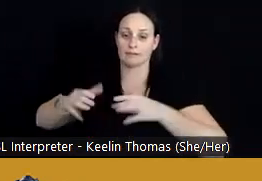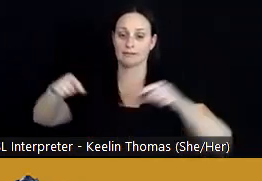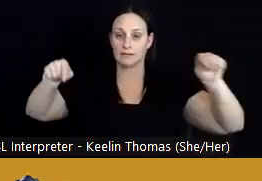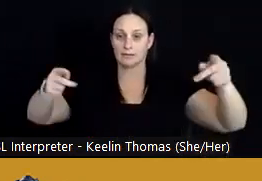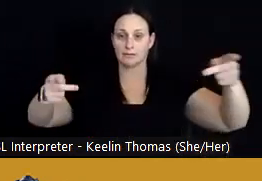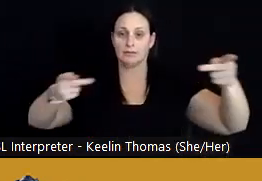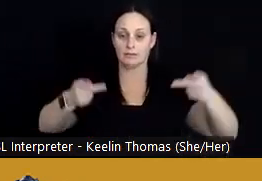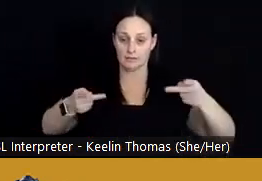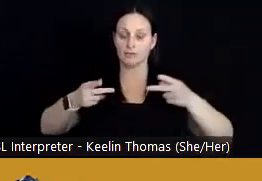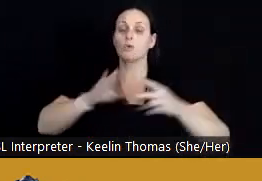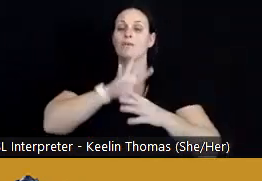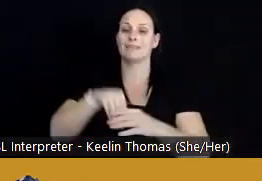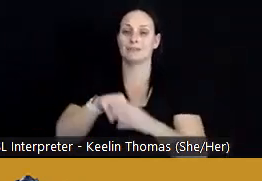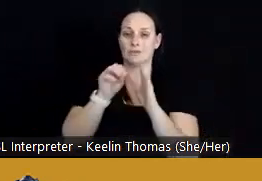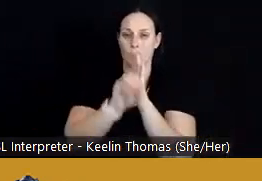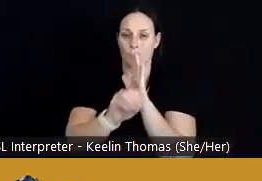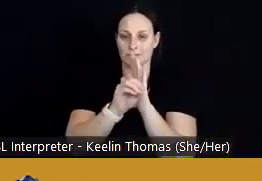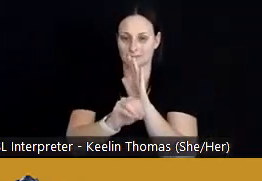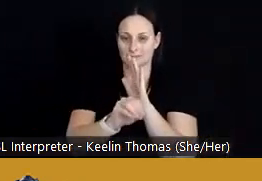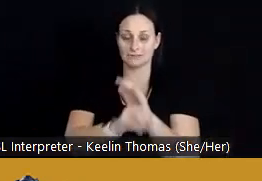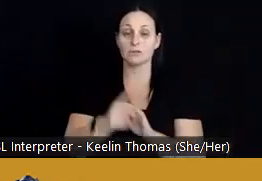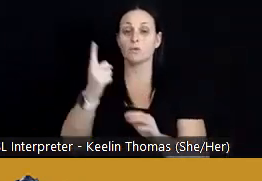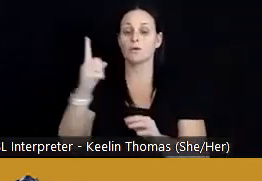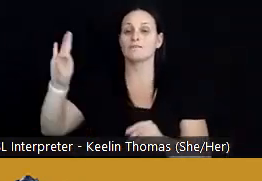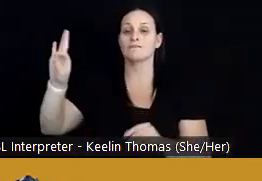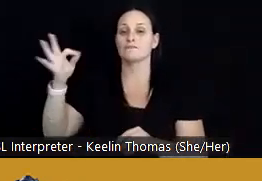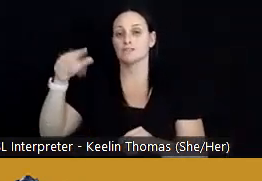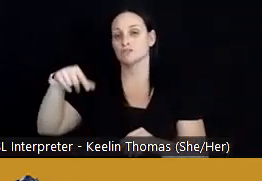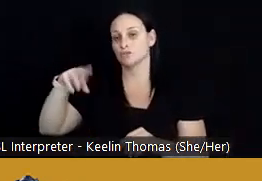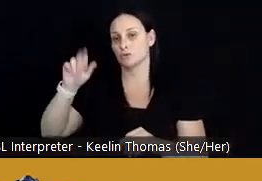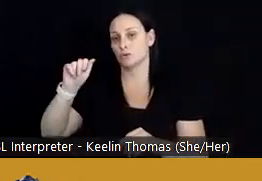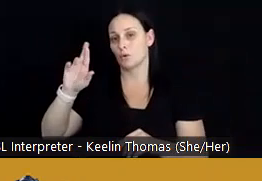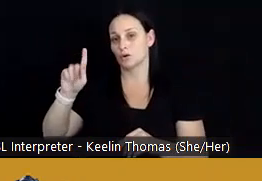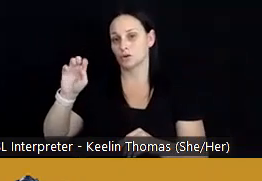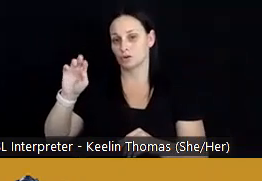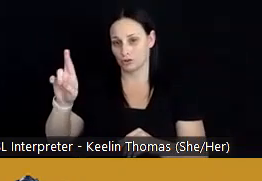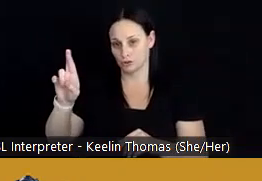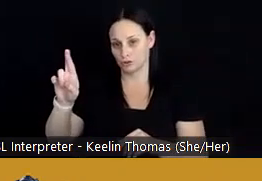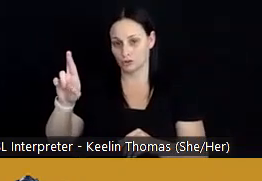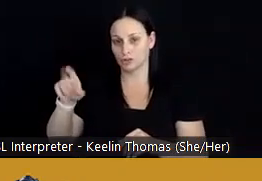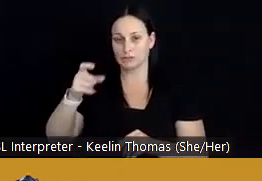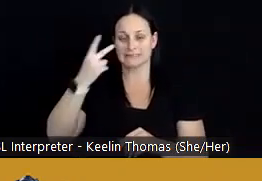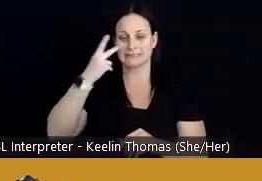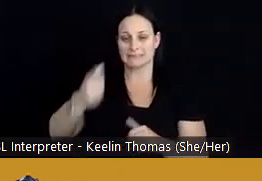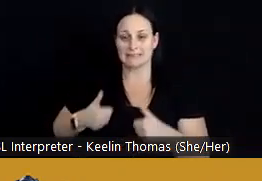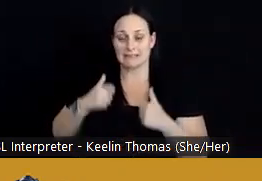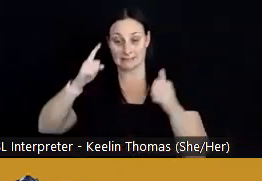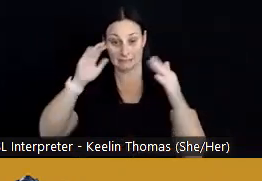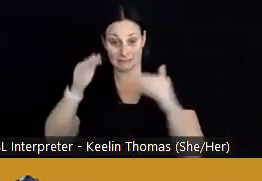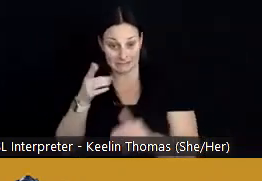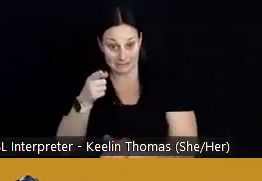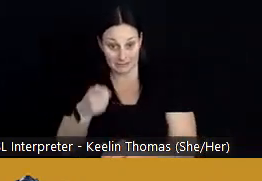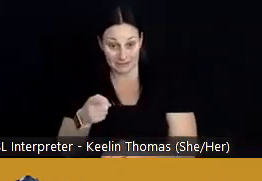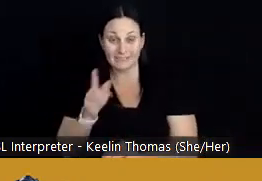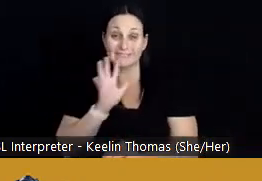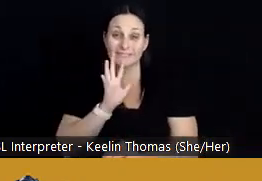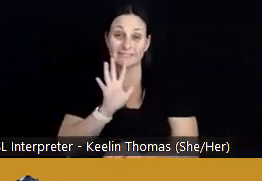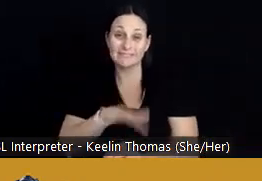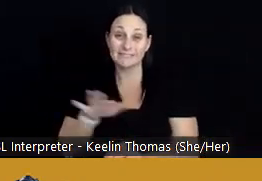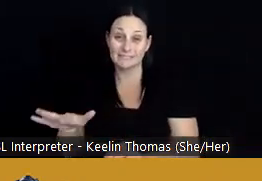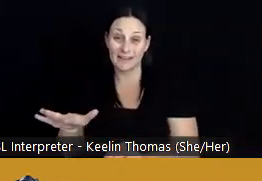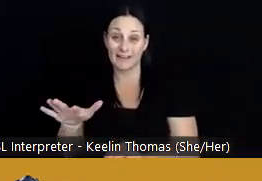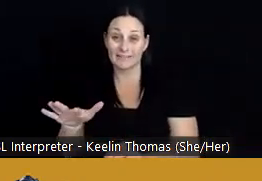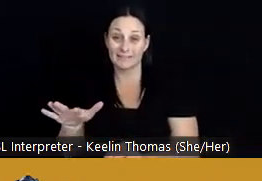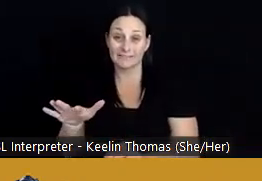New Orleans. One is down in the French Quarter, and you'll see that the life expectancy there is 55 years.